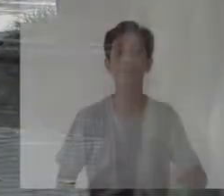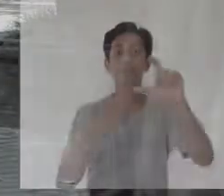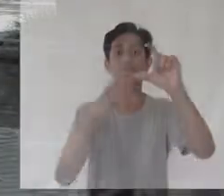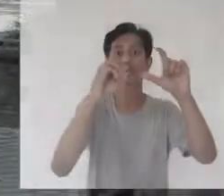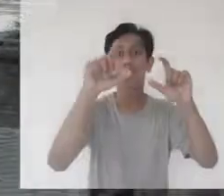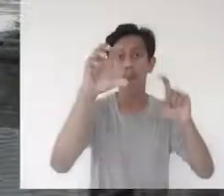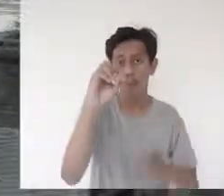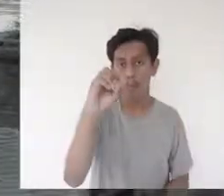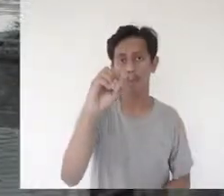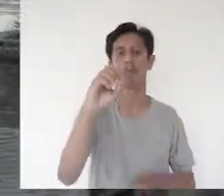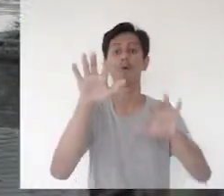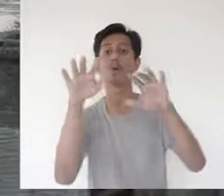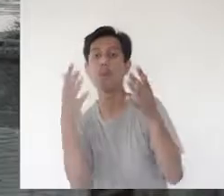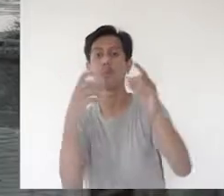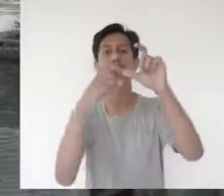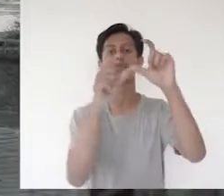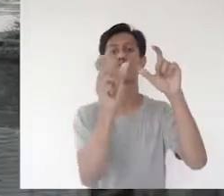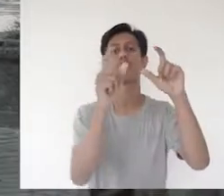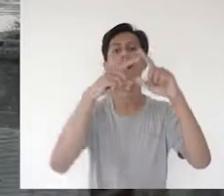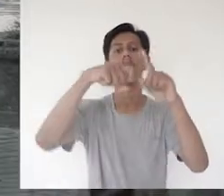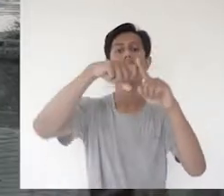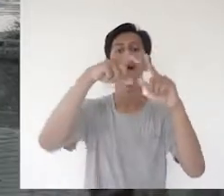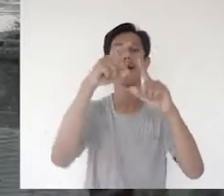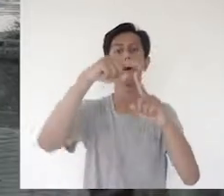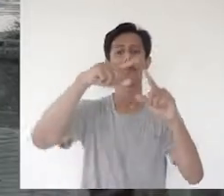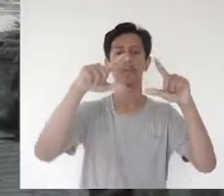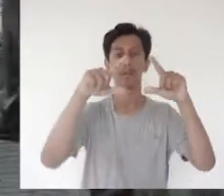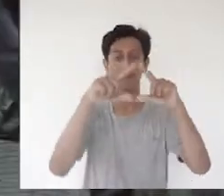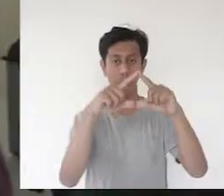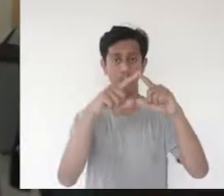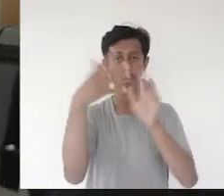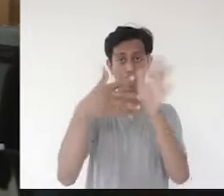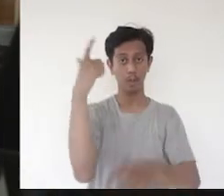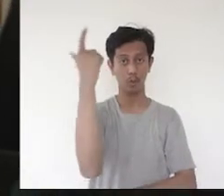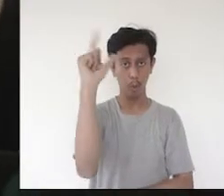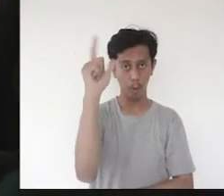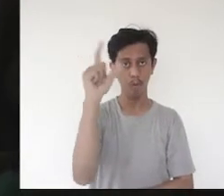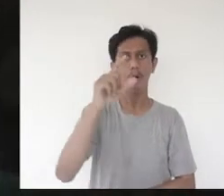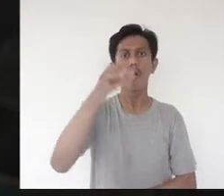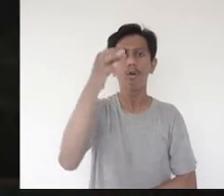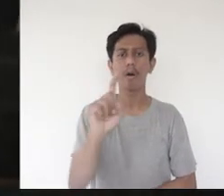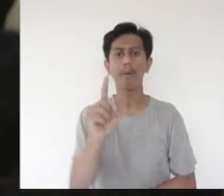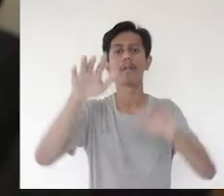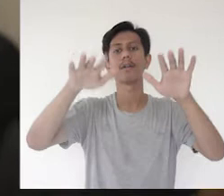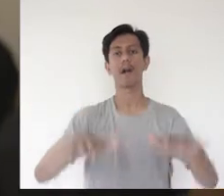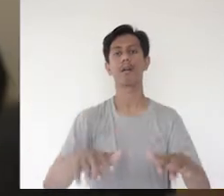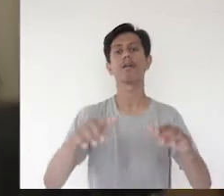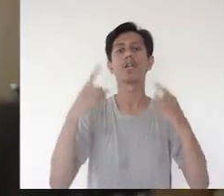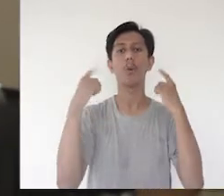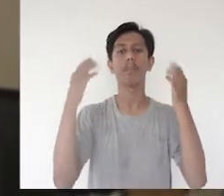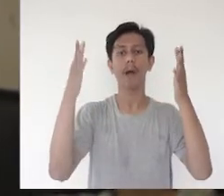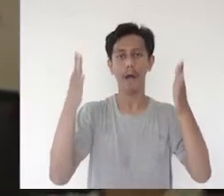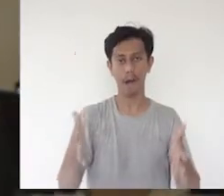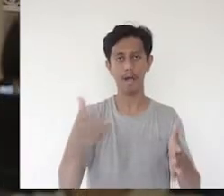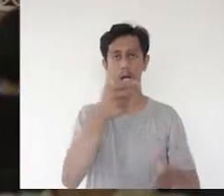Solo, also known as Surakarta, is a city in central Java, Indonesia. It covers a 44 square kilometer area and as of